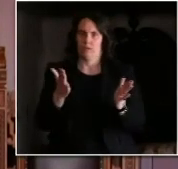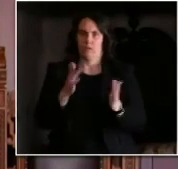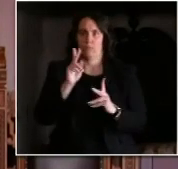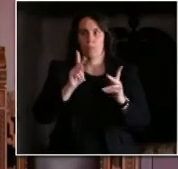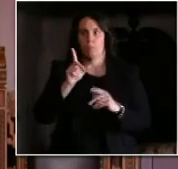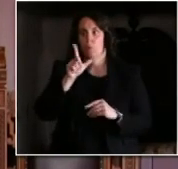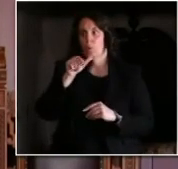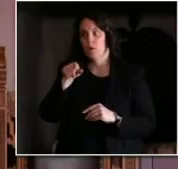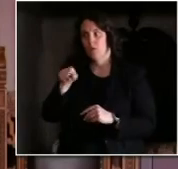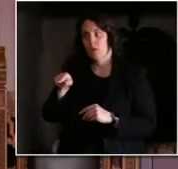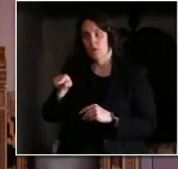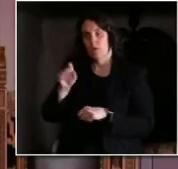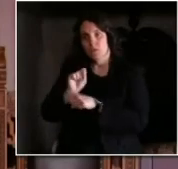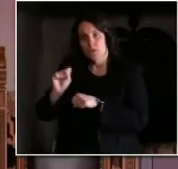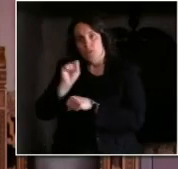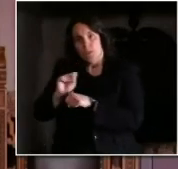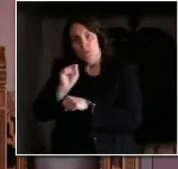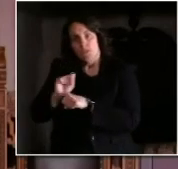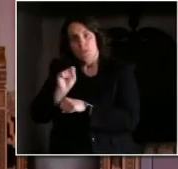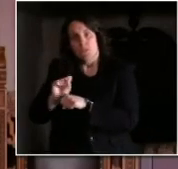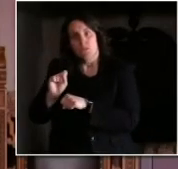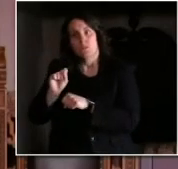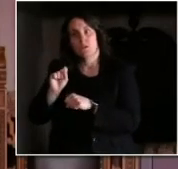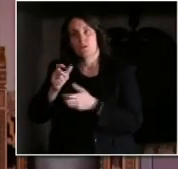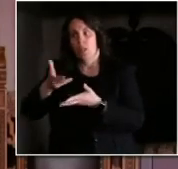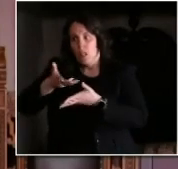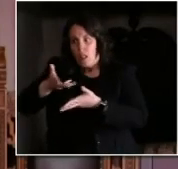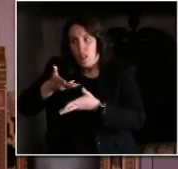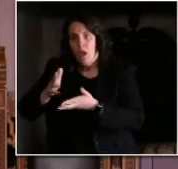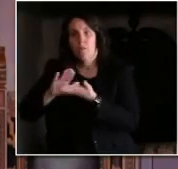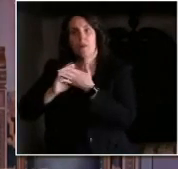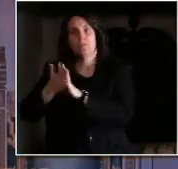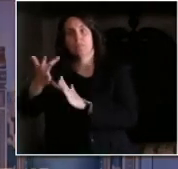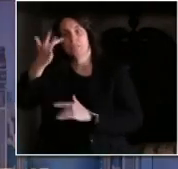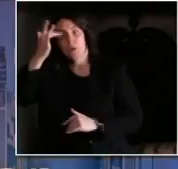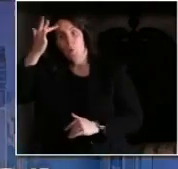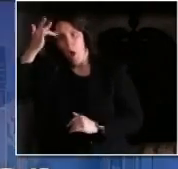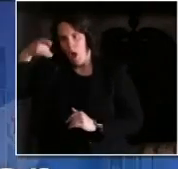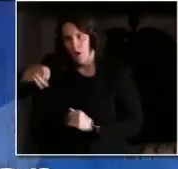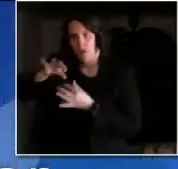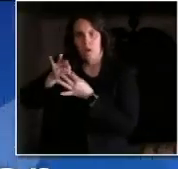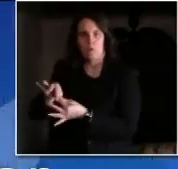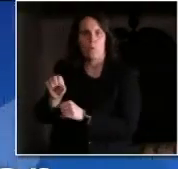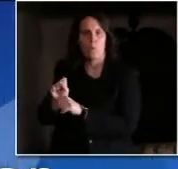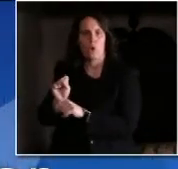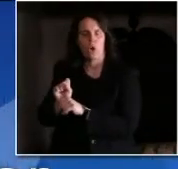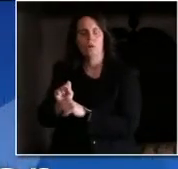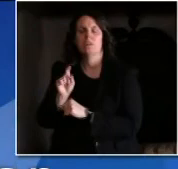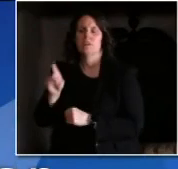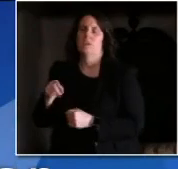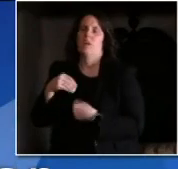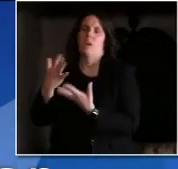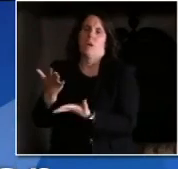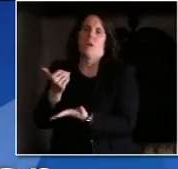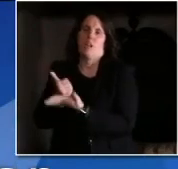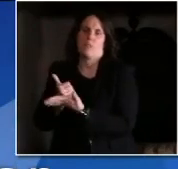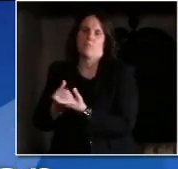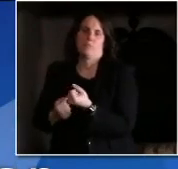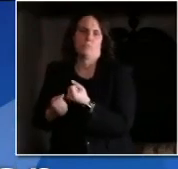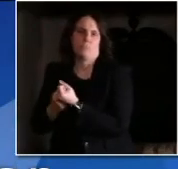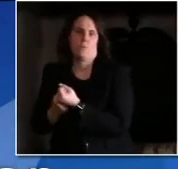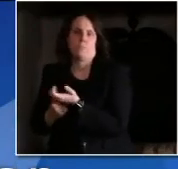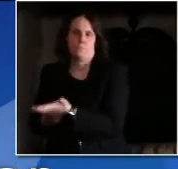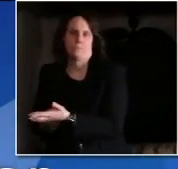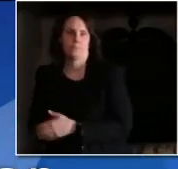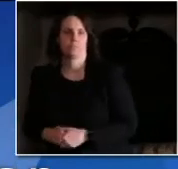a hand if they are ill. Thank you. Now to TMJ4 in Milwaukee. Rachel?